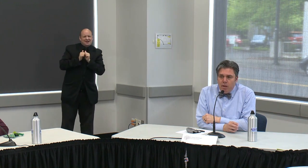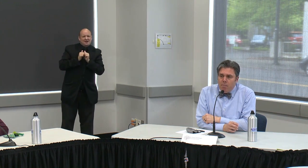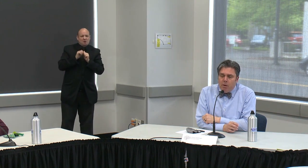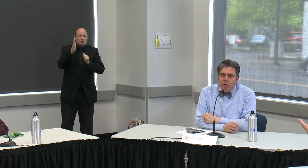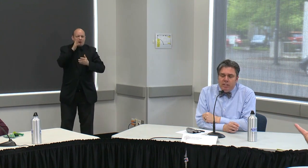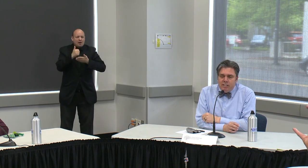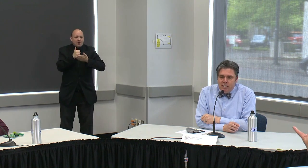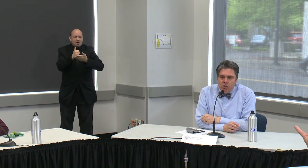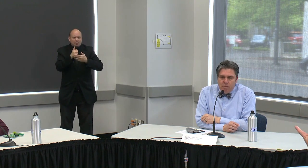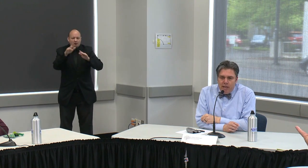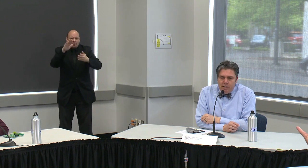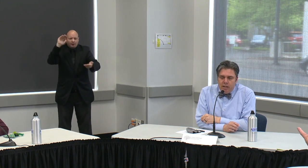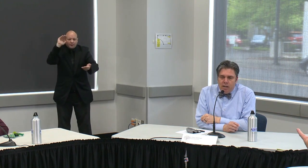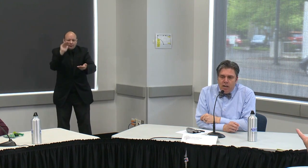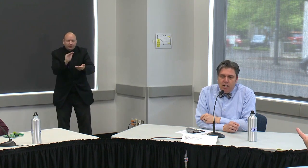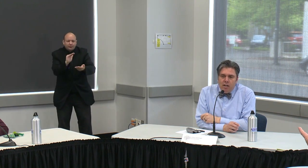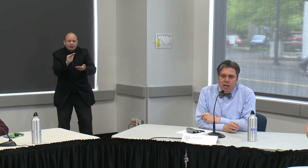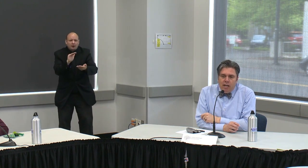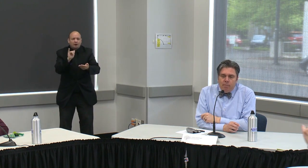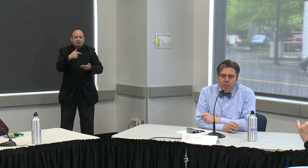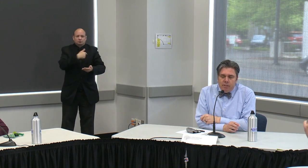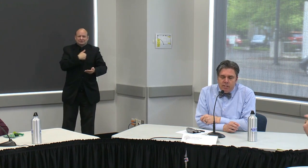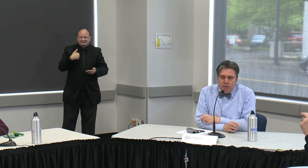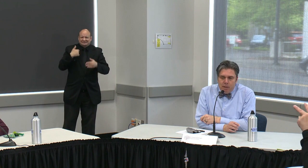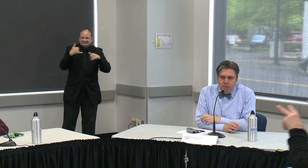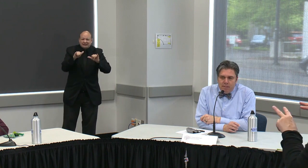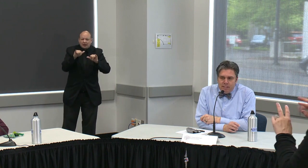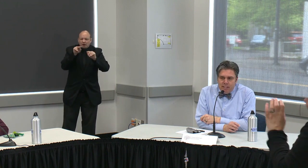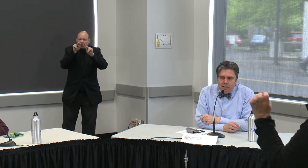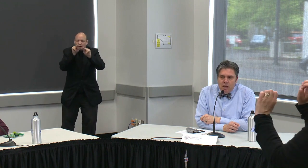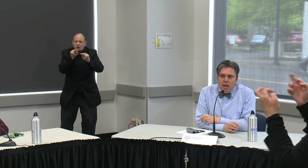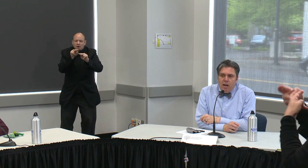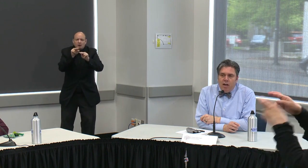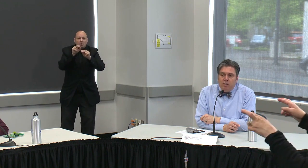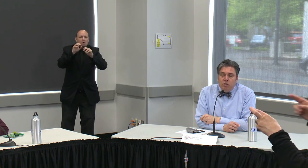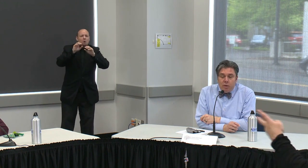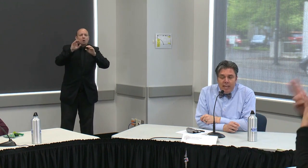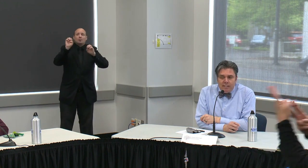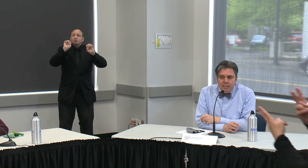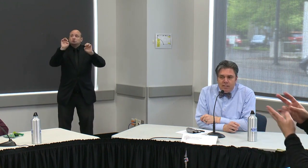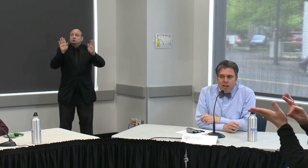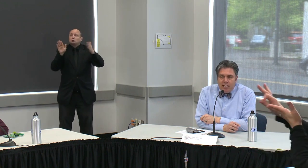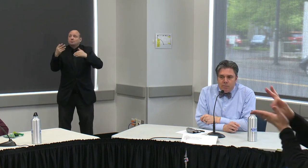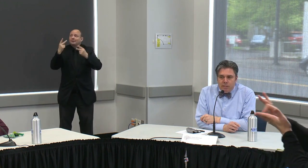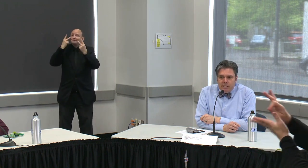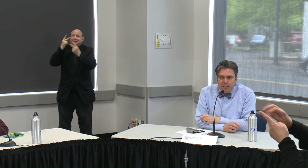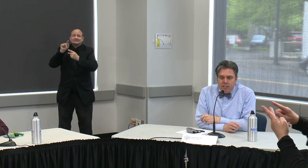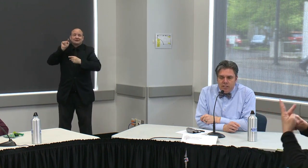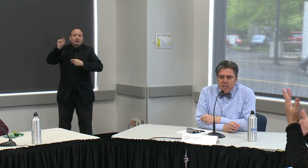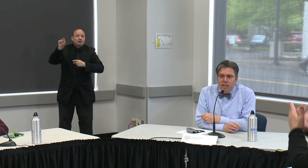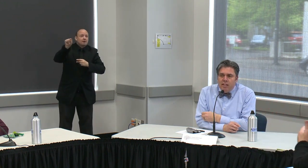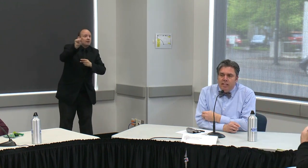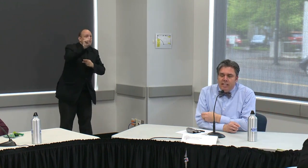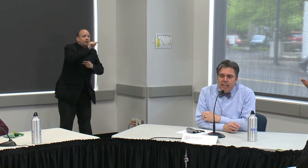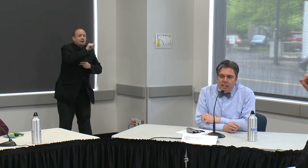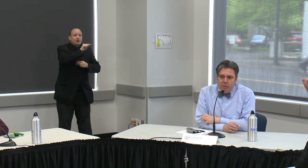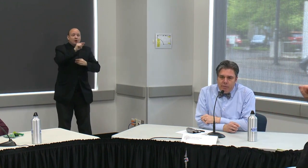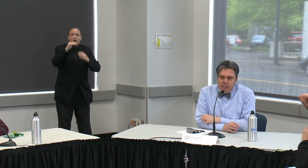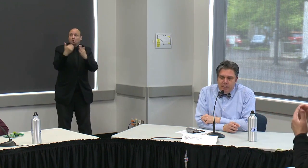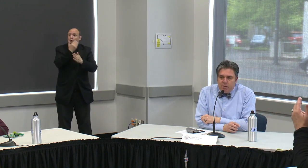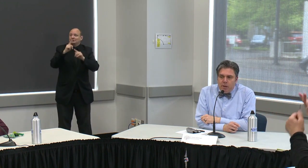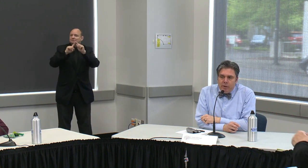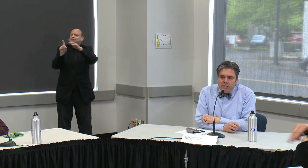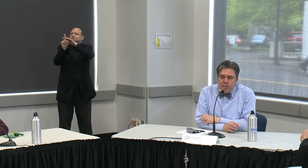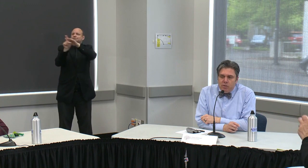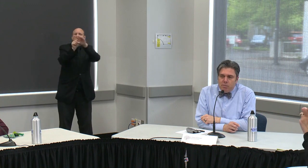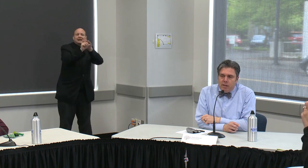down but we'll continue to monitor our emergency department visits our new cases our hospitalizations the data that